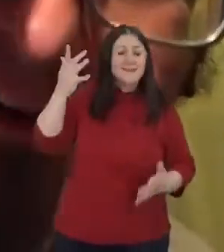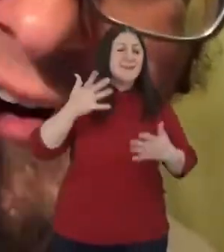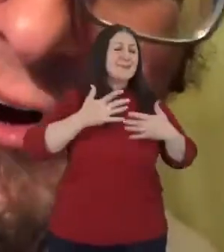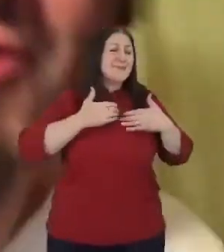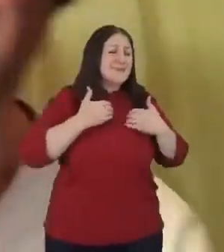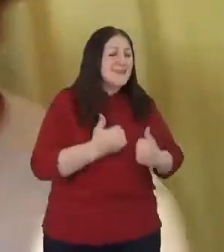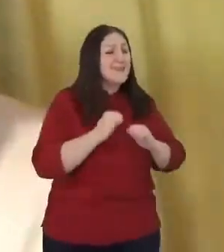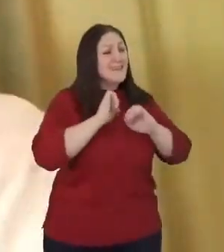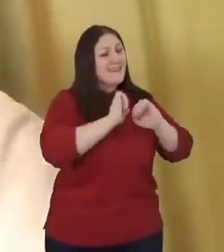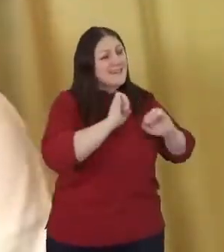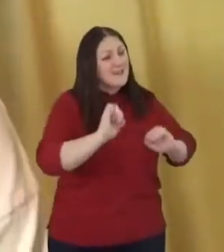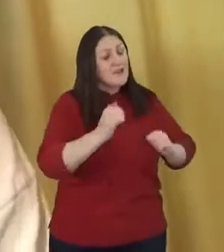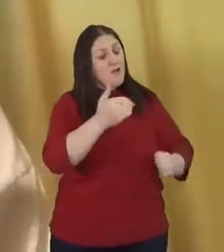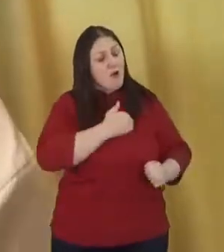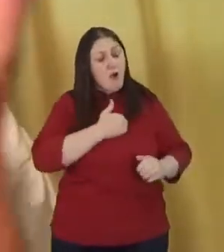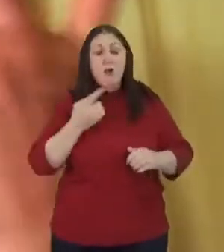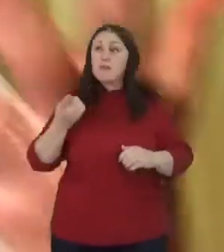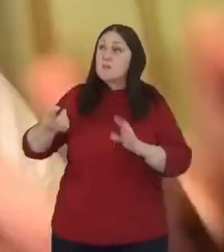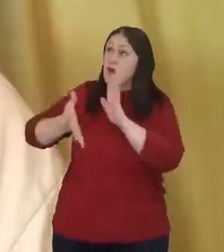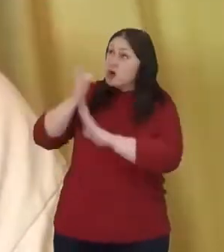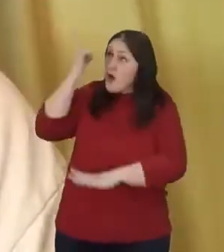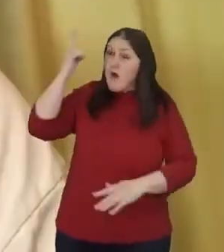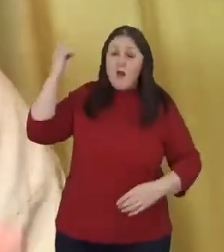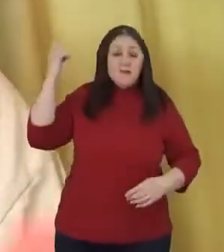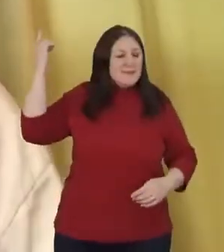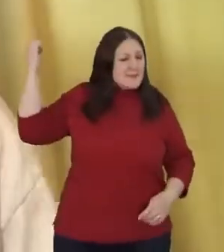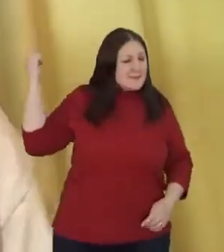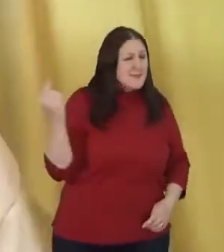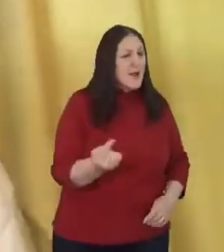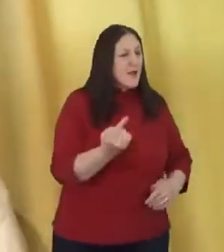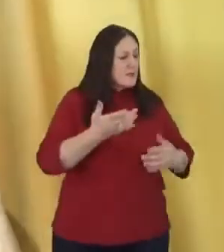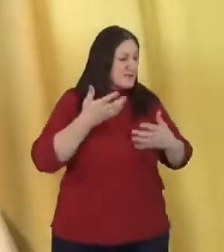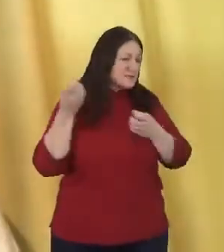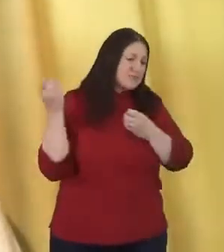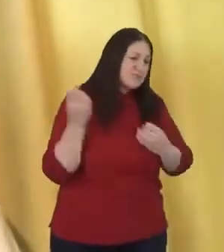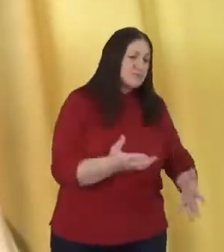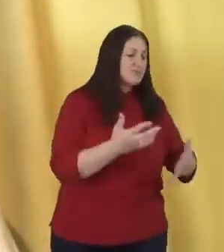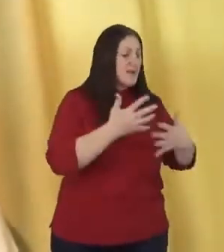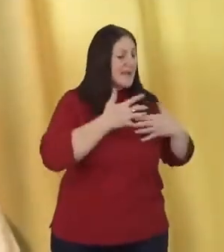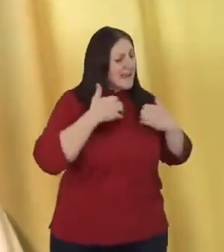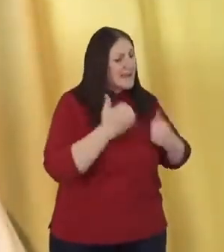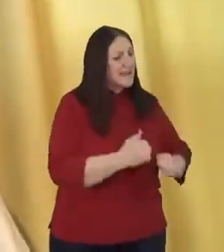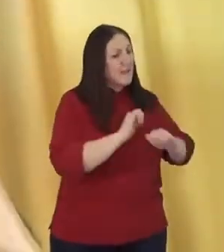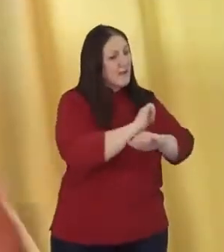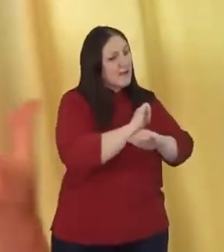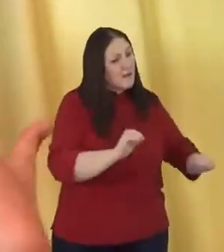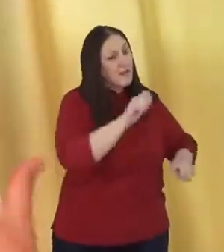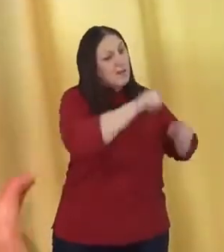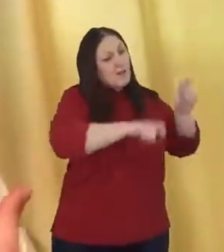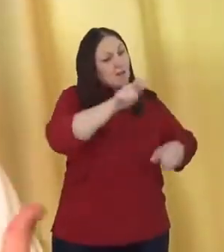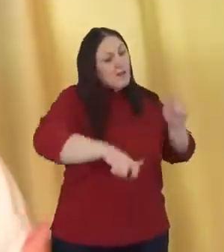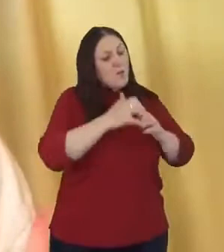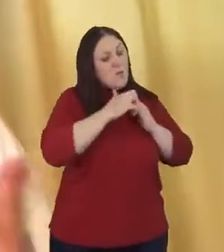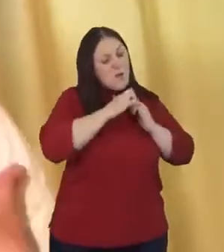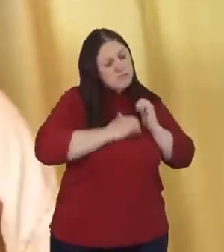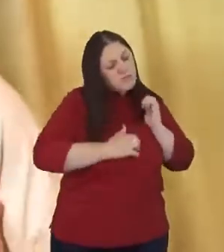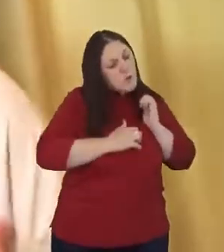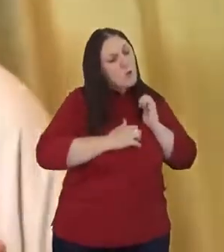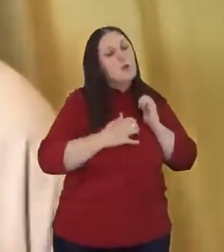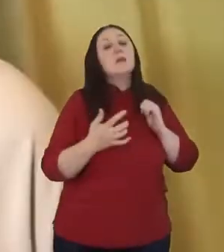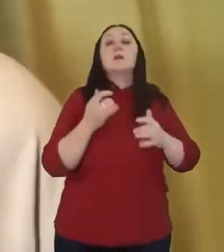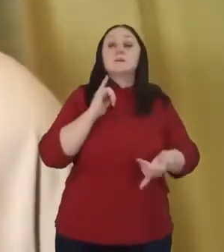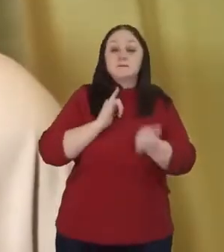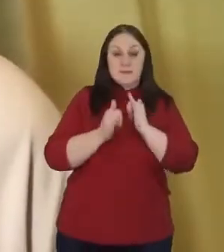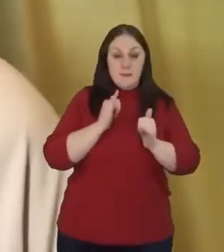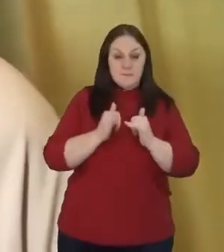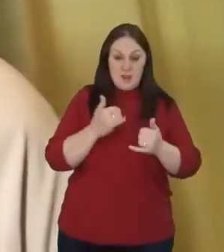is healing hearts. God is coming to, uh, heal broken people. But then I think also sometimes in the church, we